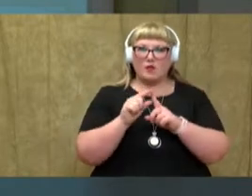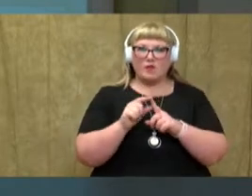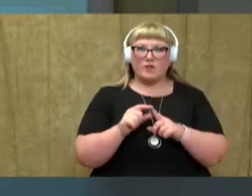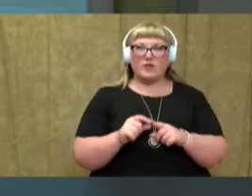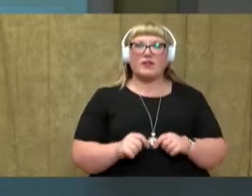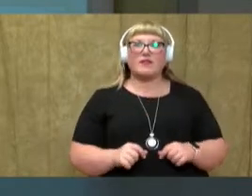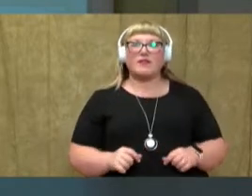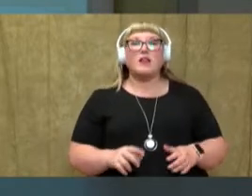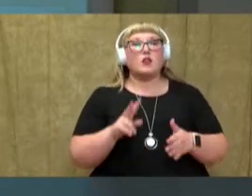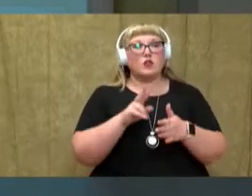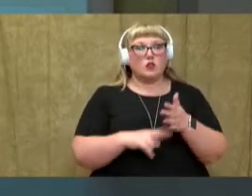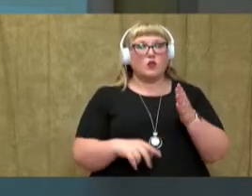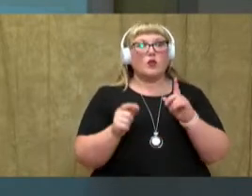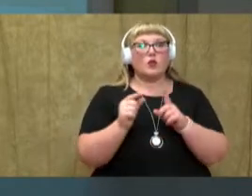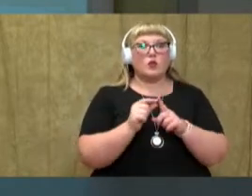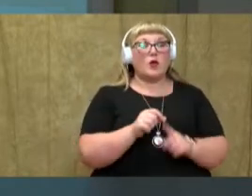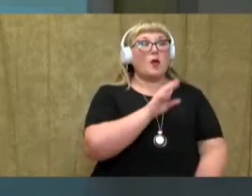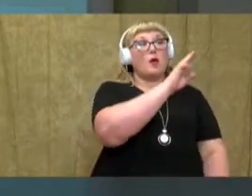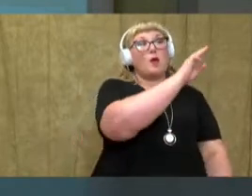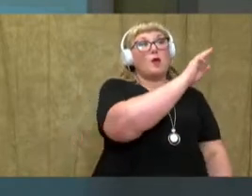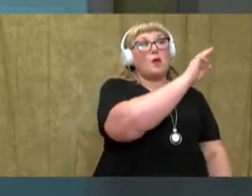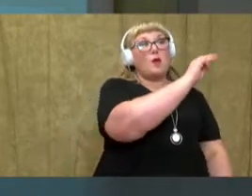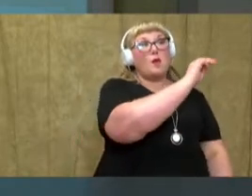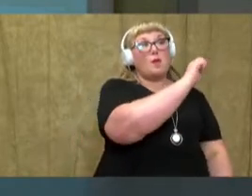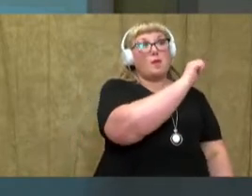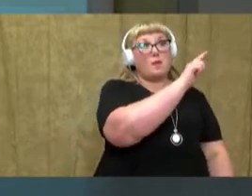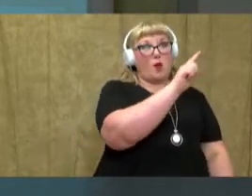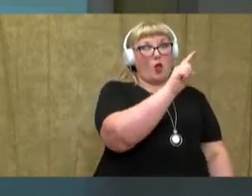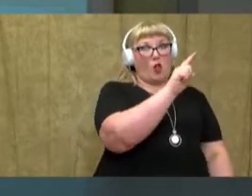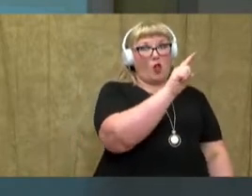our words with aww. Ready? Read.